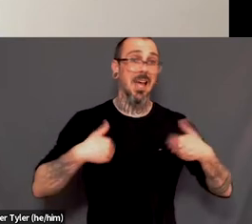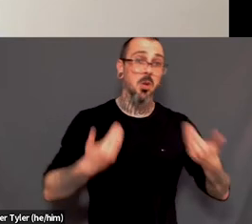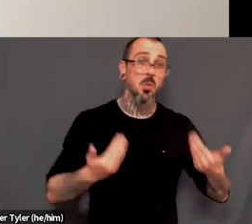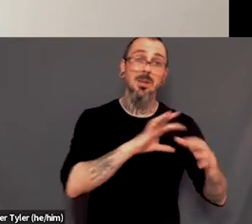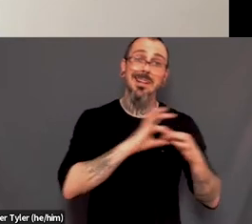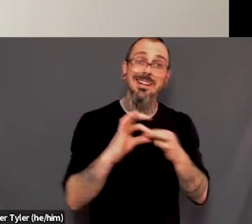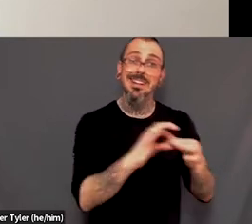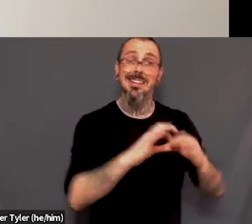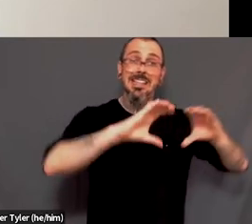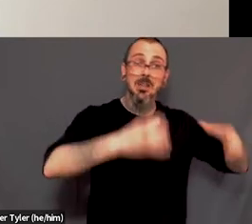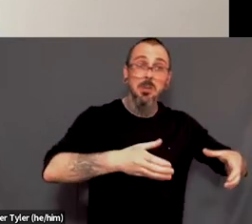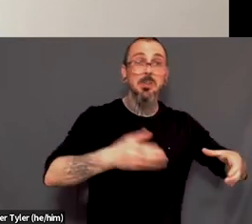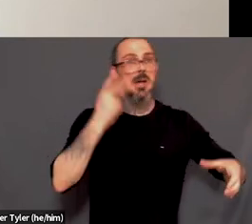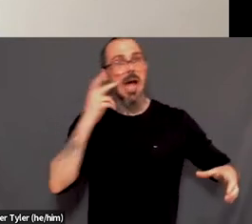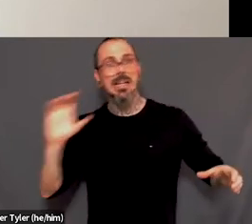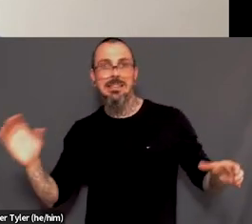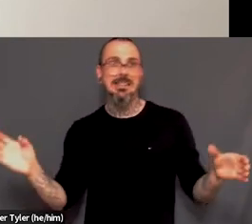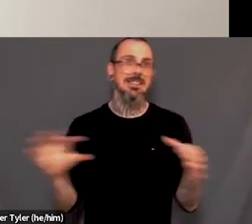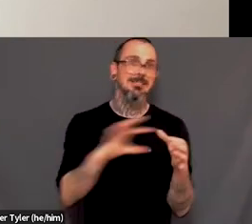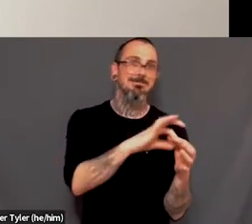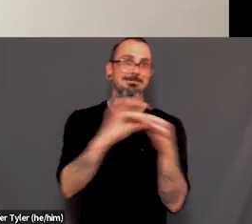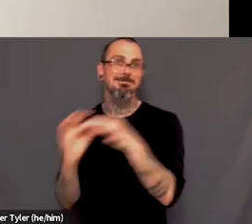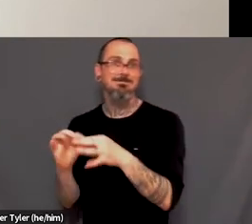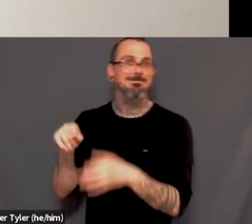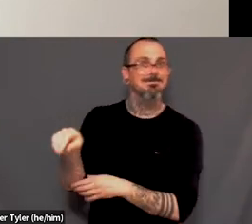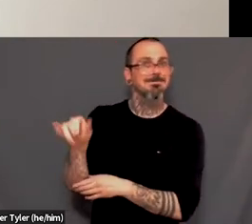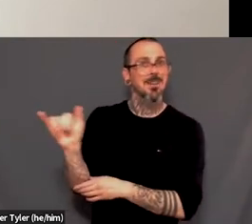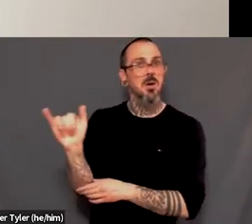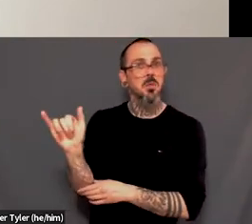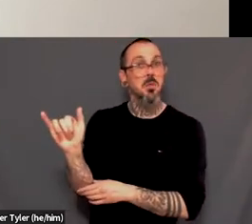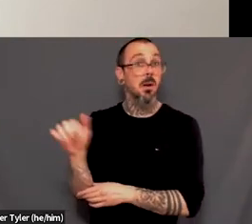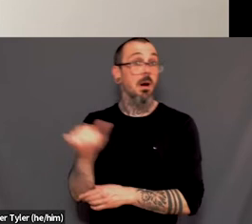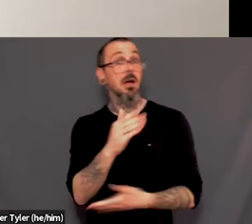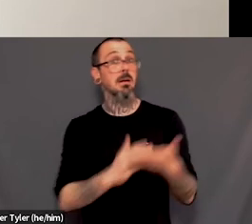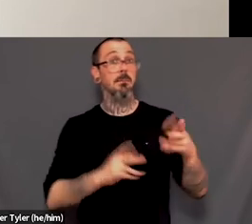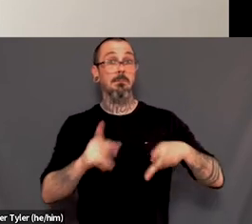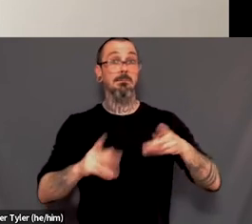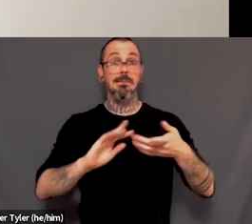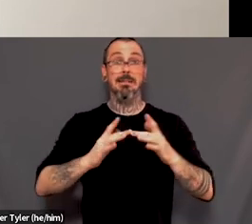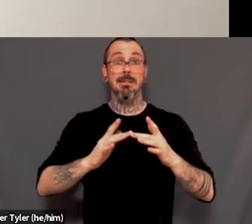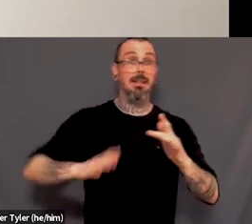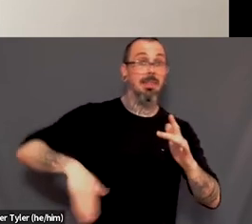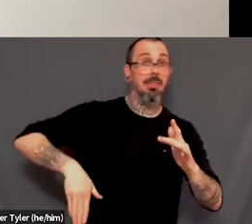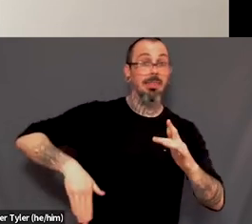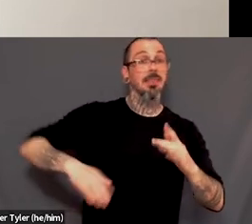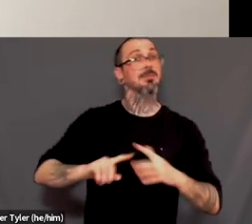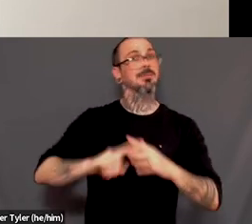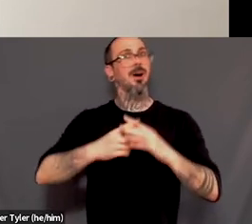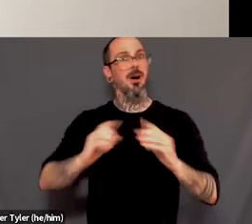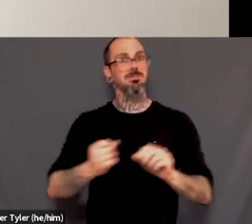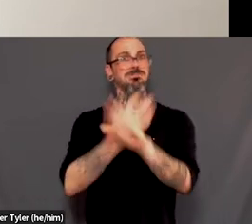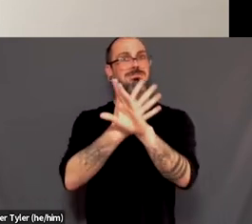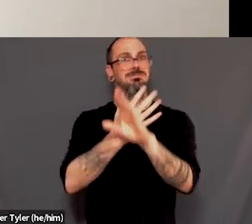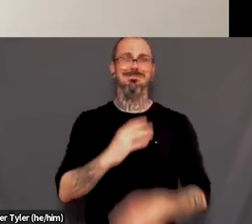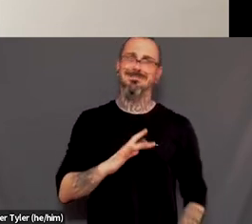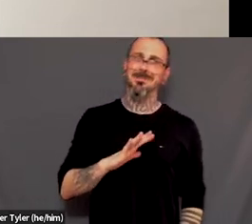We've gotten people online that haven't been online before. Um, and it's really cool to see that happening. So I I'm glad to see that. It's